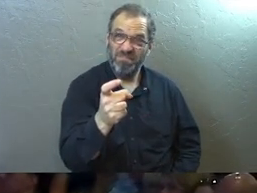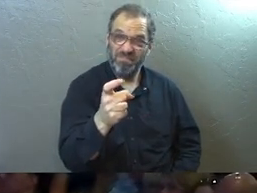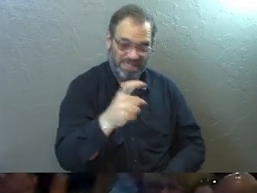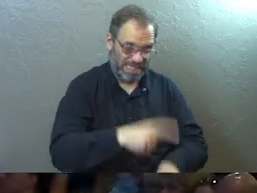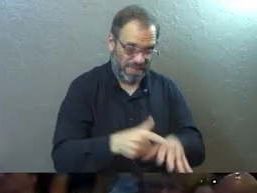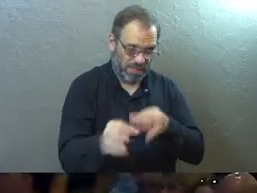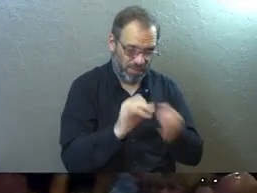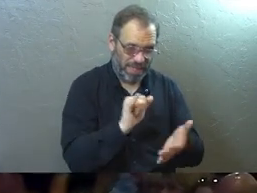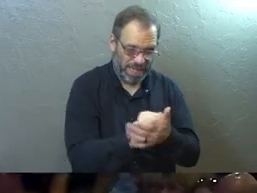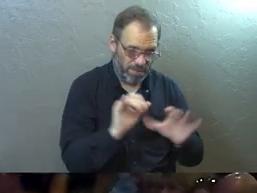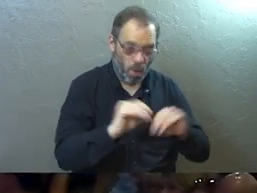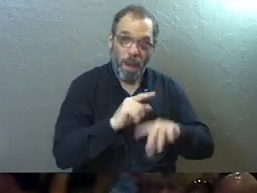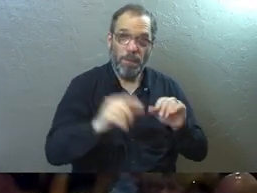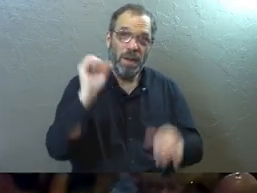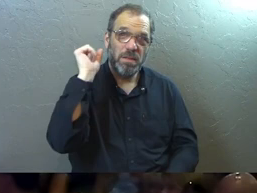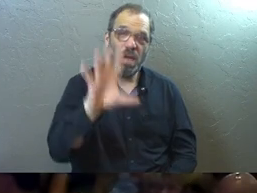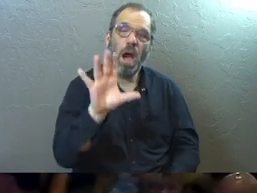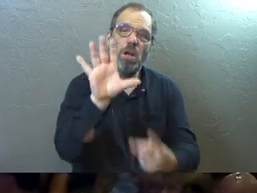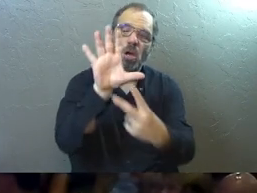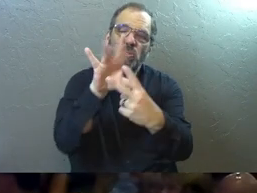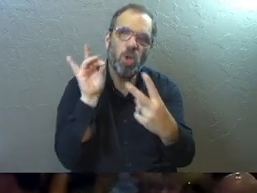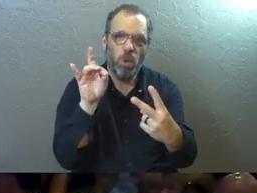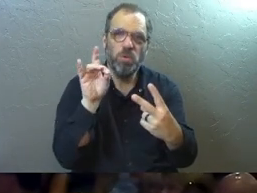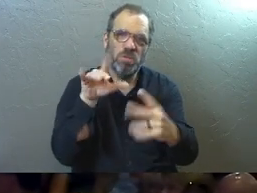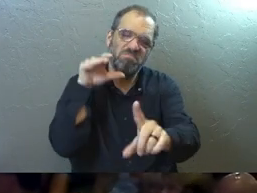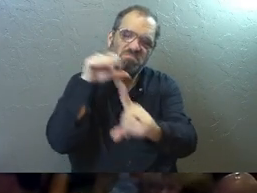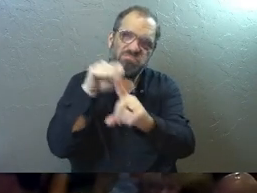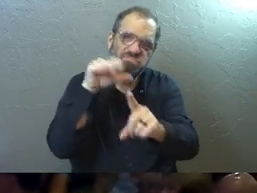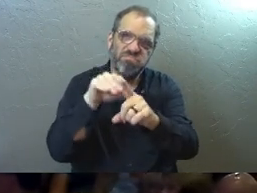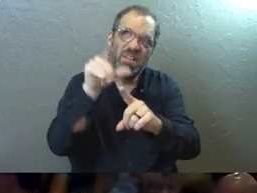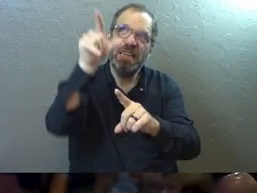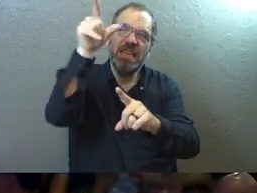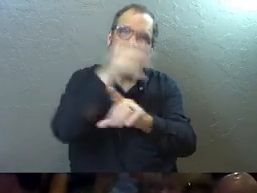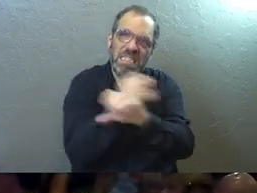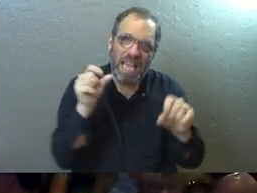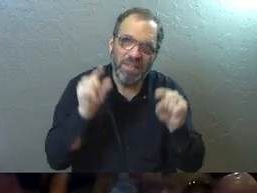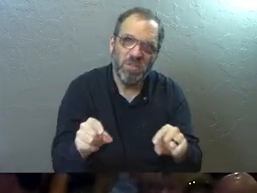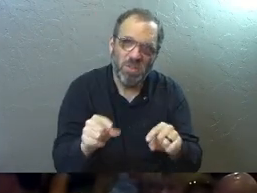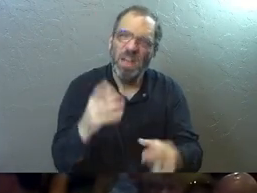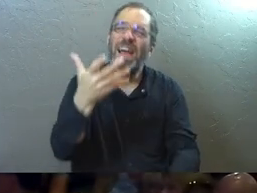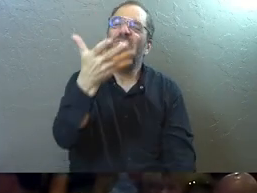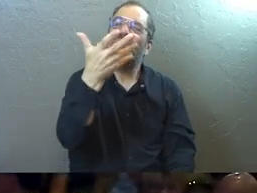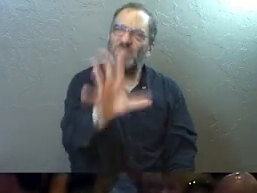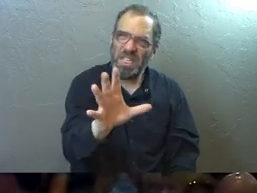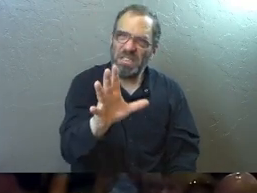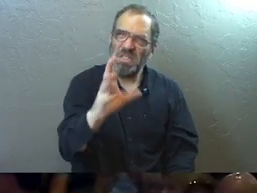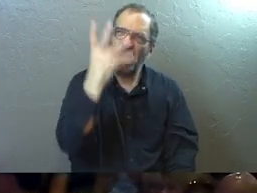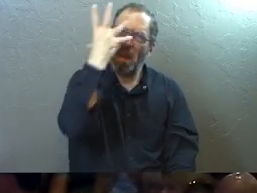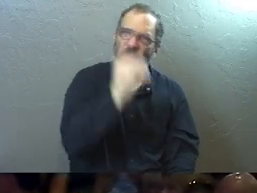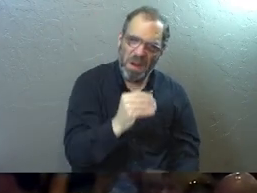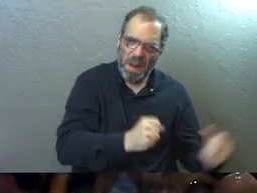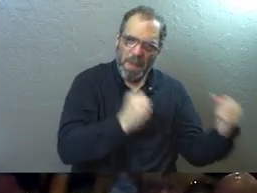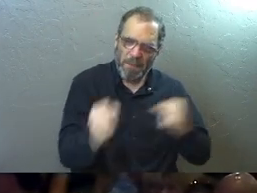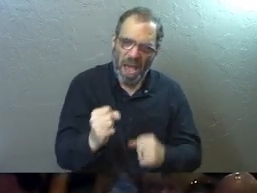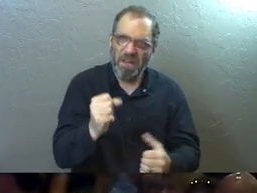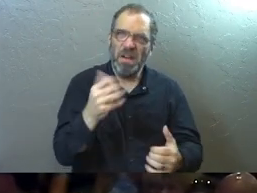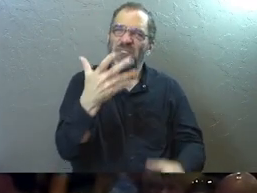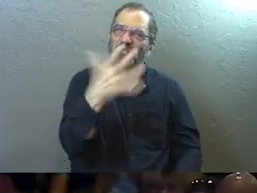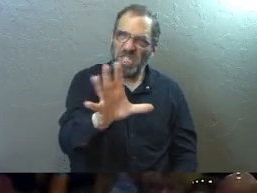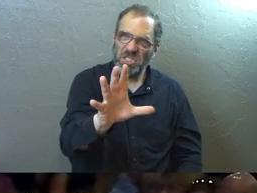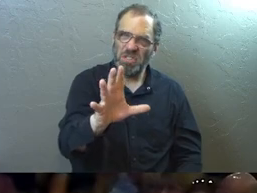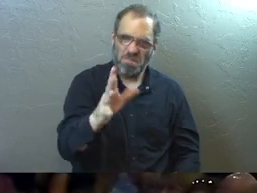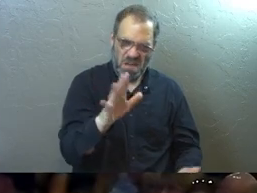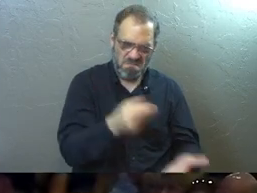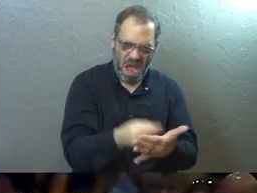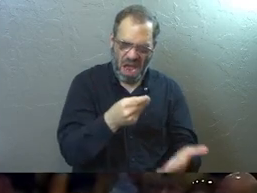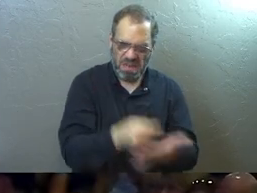I don't have time to explain that anymore. But God shows you. God woke you from the dead. God saved you. Stop trying to be pretty and powerful and worrying about your likes and